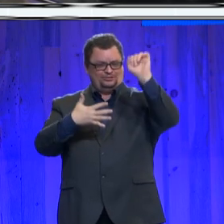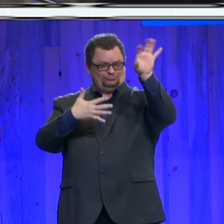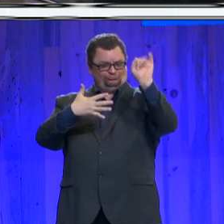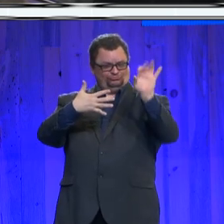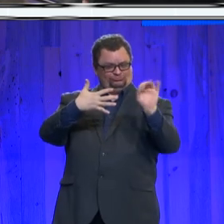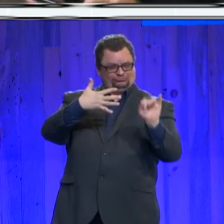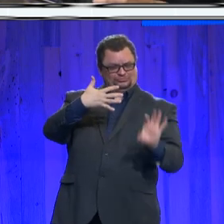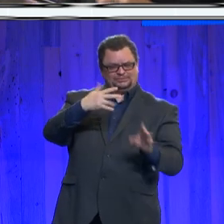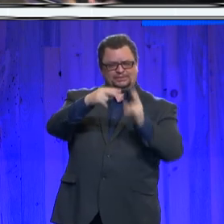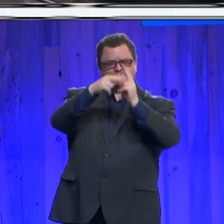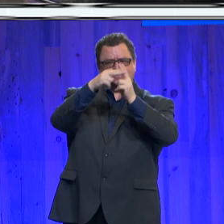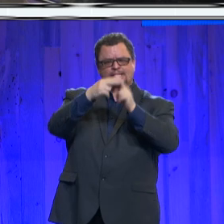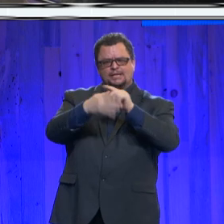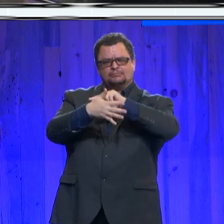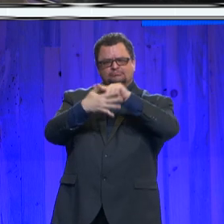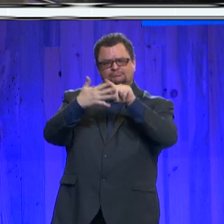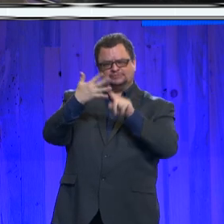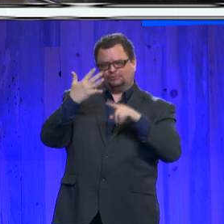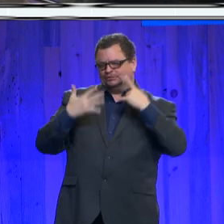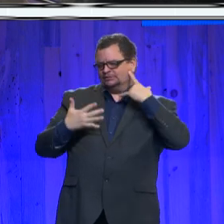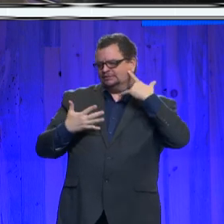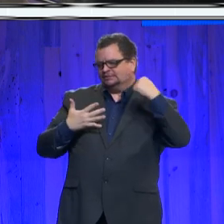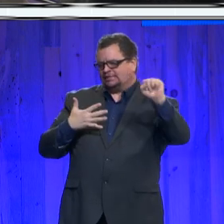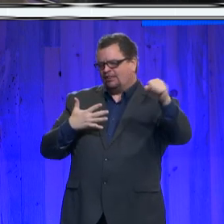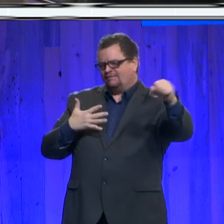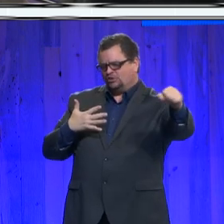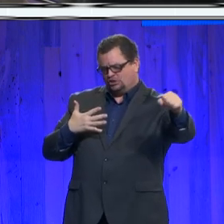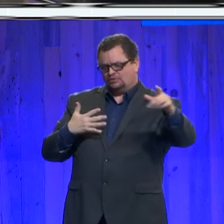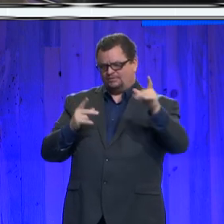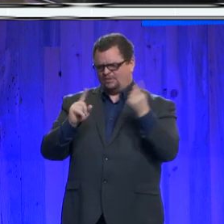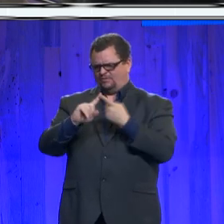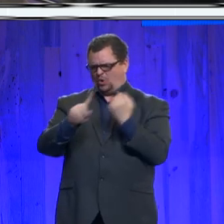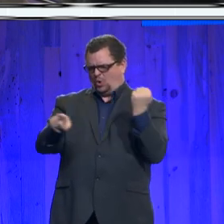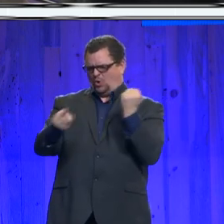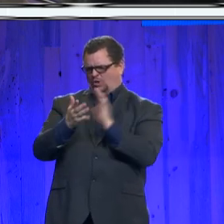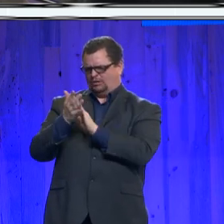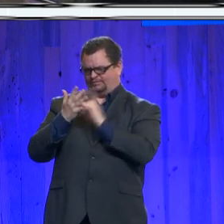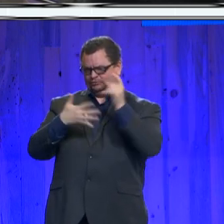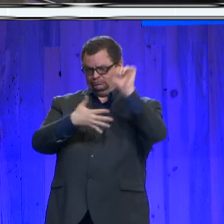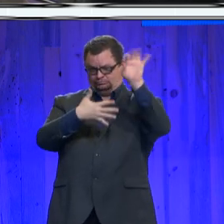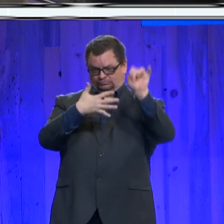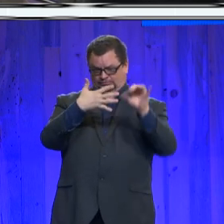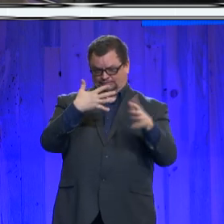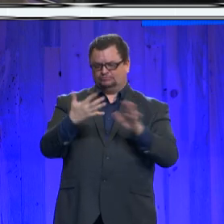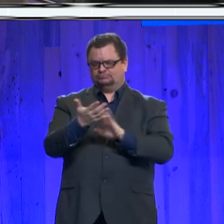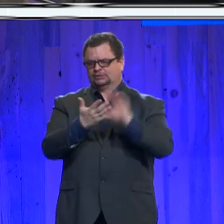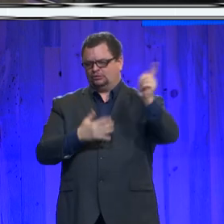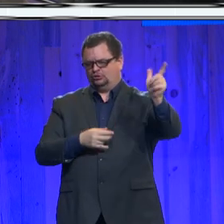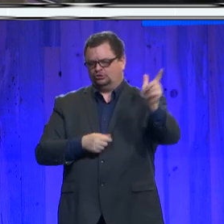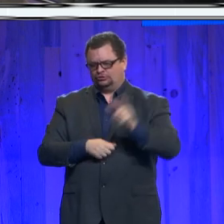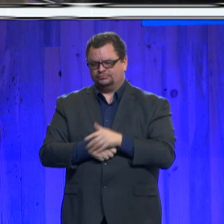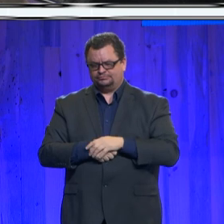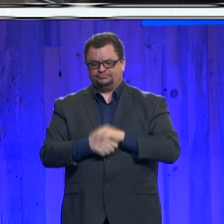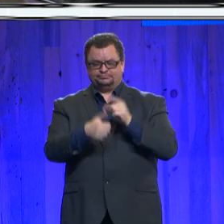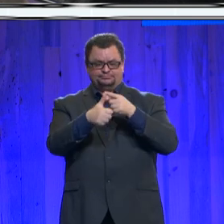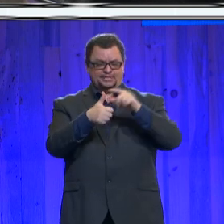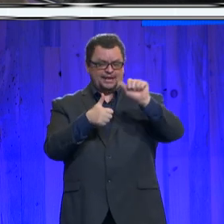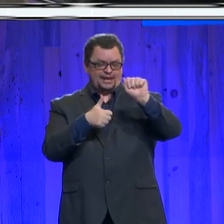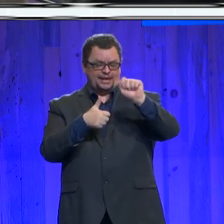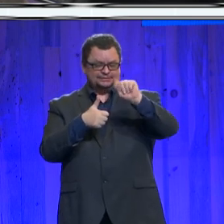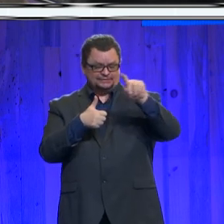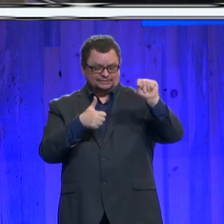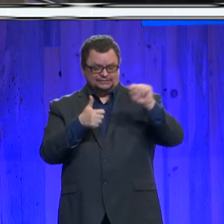sponsors. Please hold your applause until the end. Amazon, AT&T, the Beauty Bar,